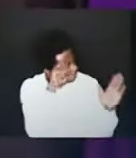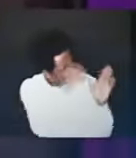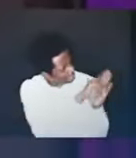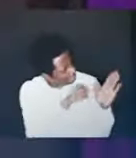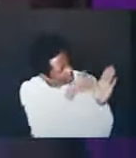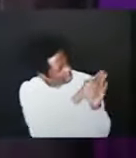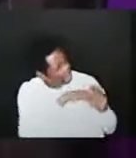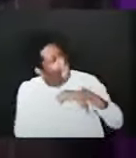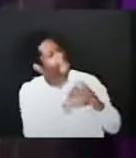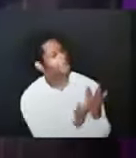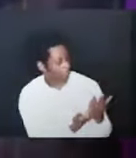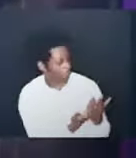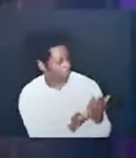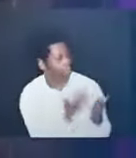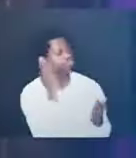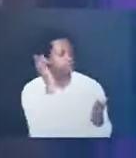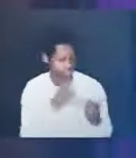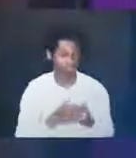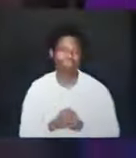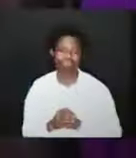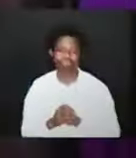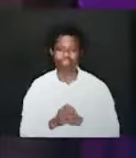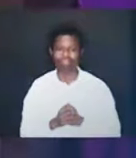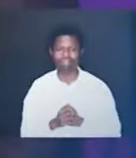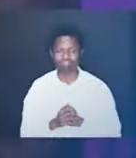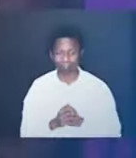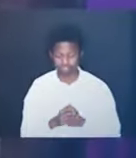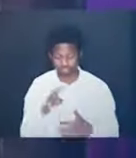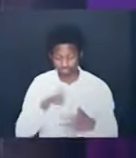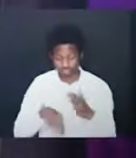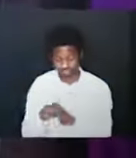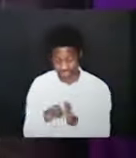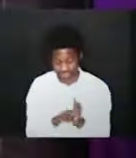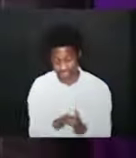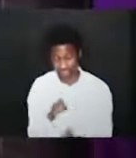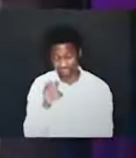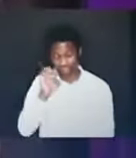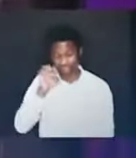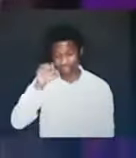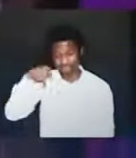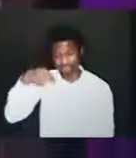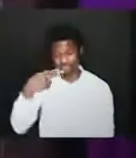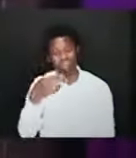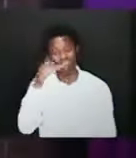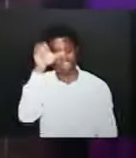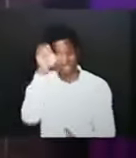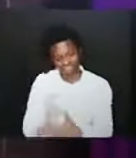now as we go through Ephesians chapter 2 verse 1 to 10